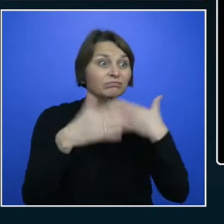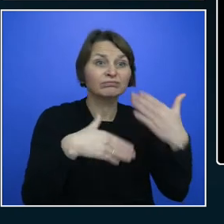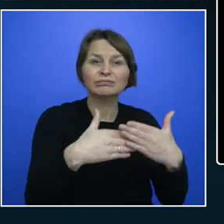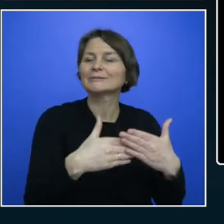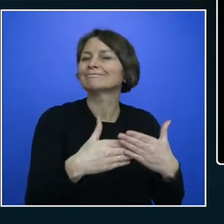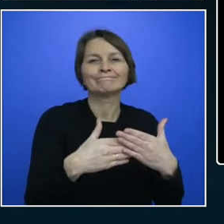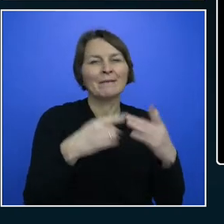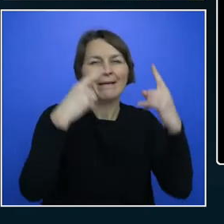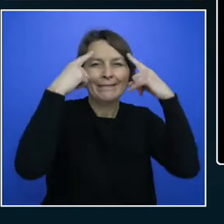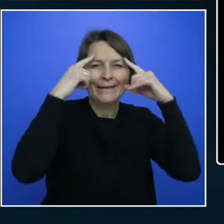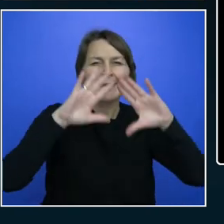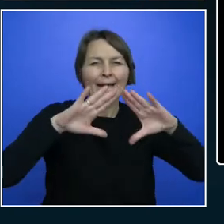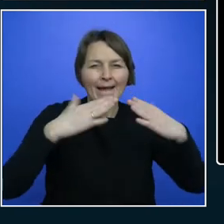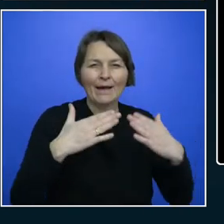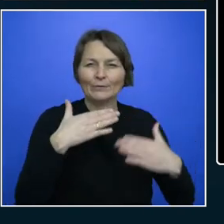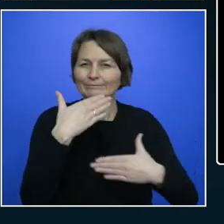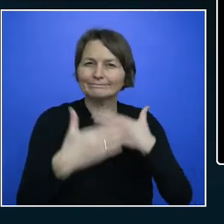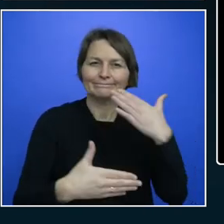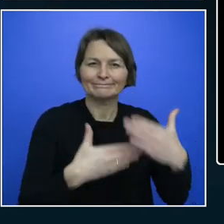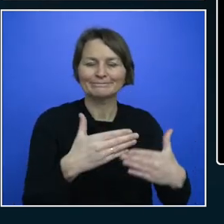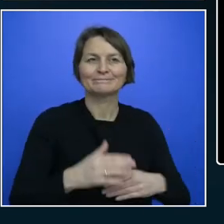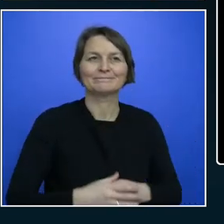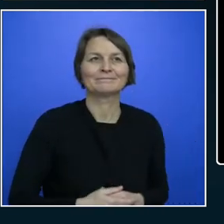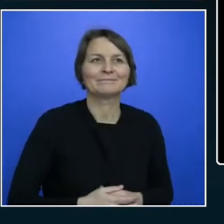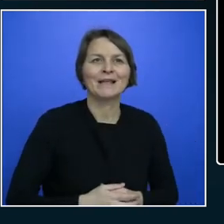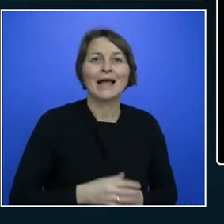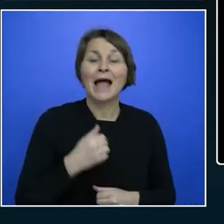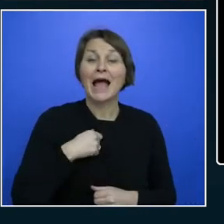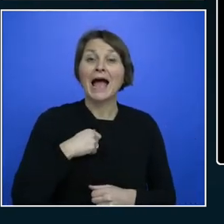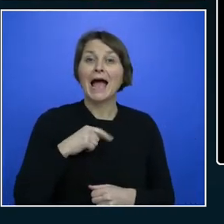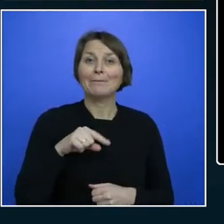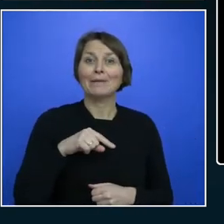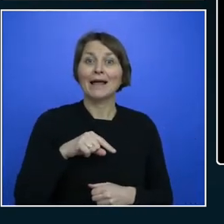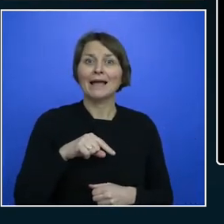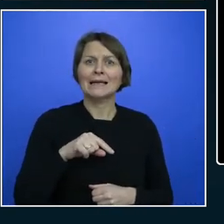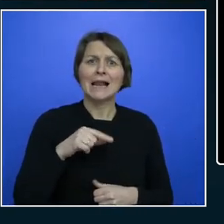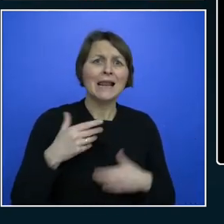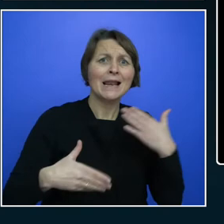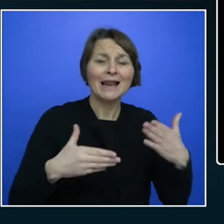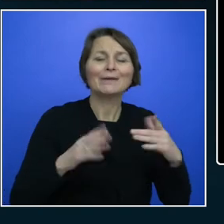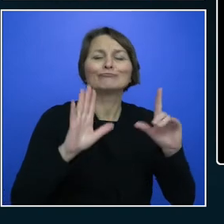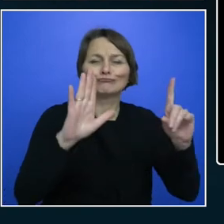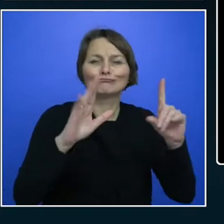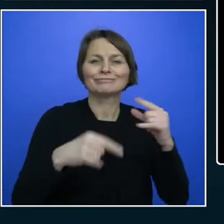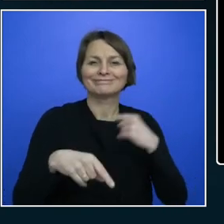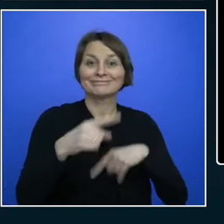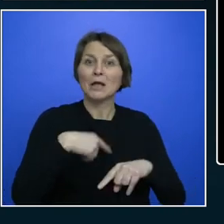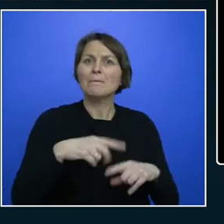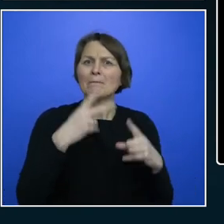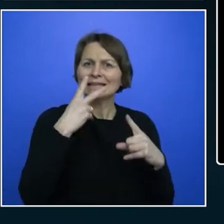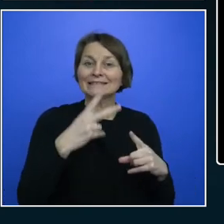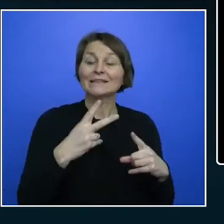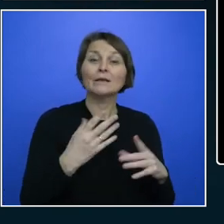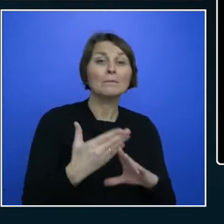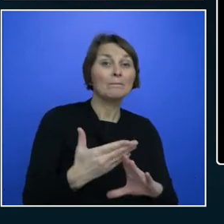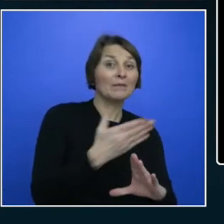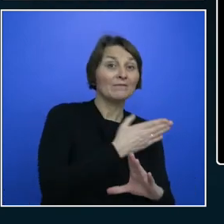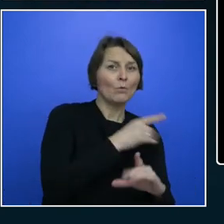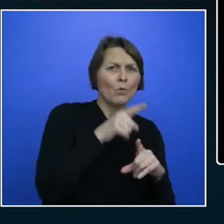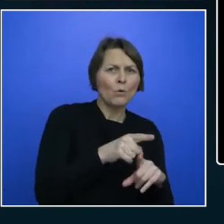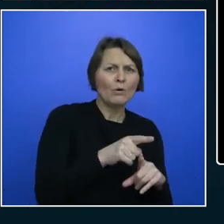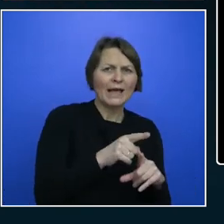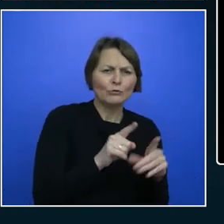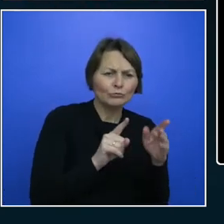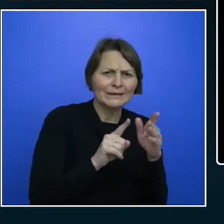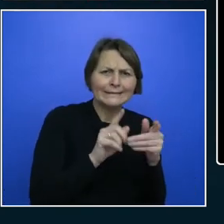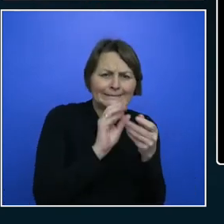I'm not going to jump out there because I think my headphones have got caught, though. But traditionally, we've seen a huge movement from software development, and we're shifting left to